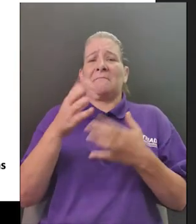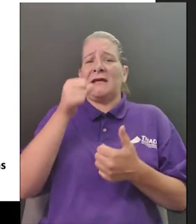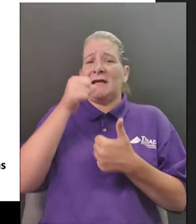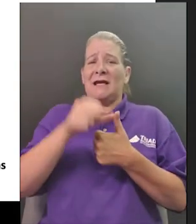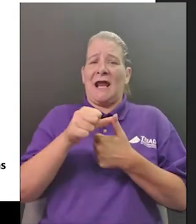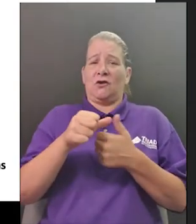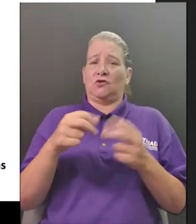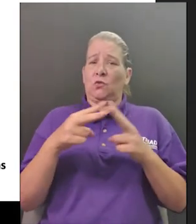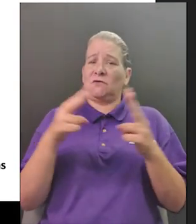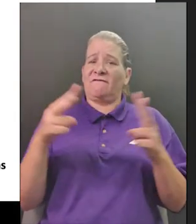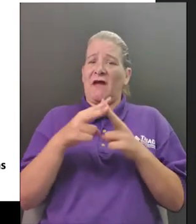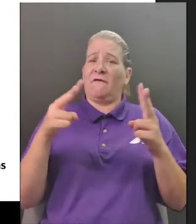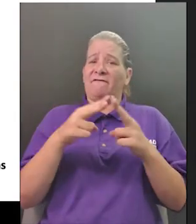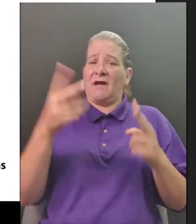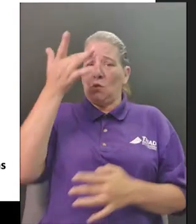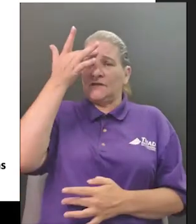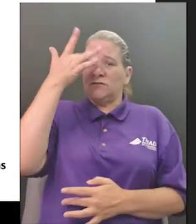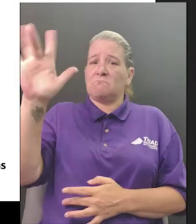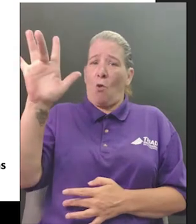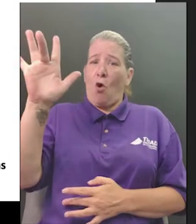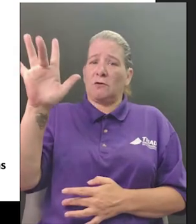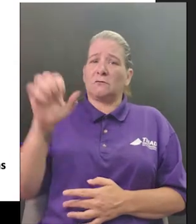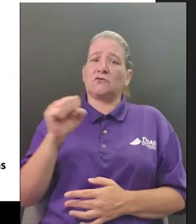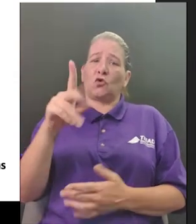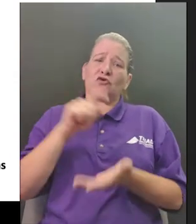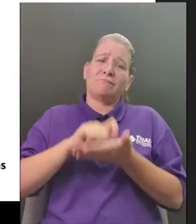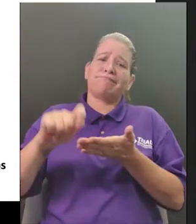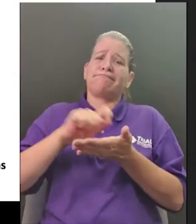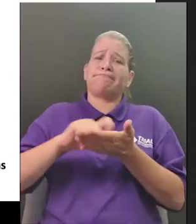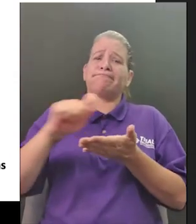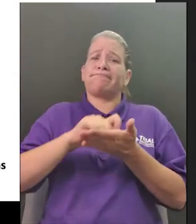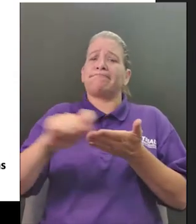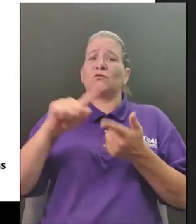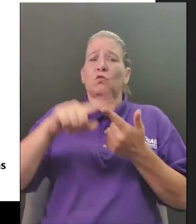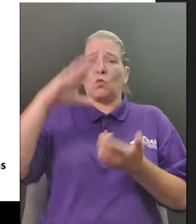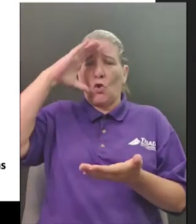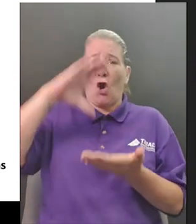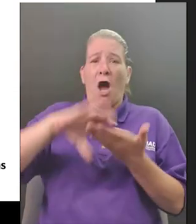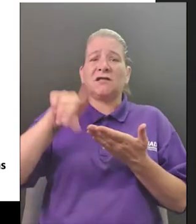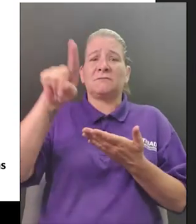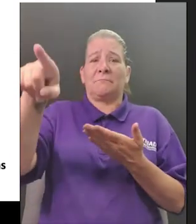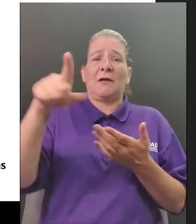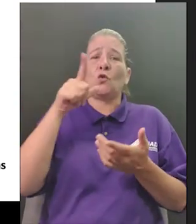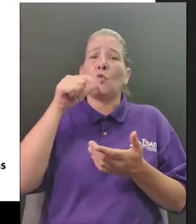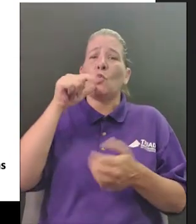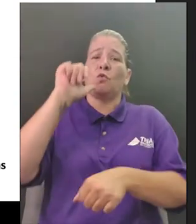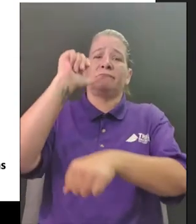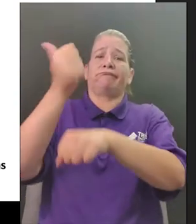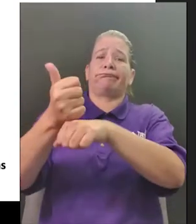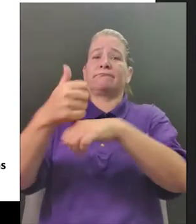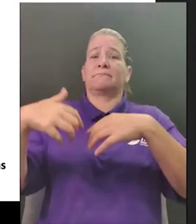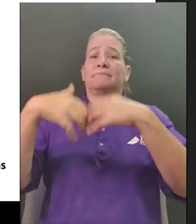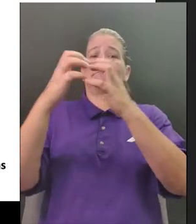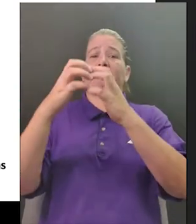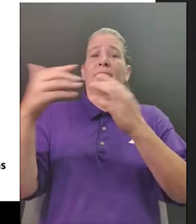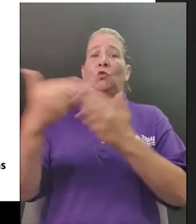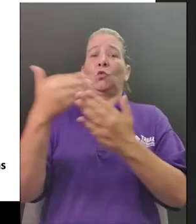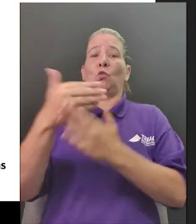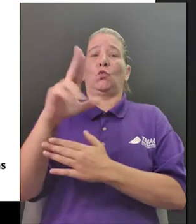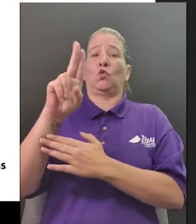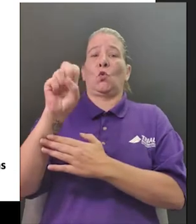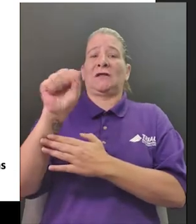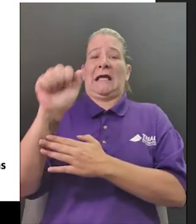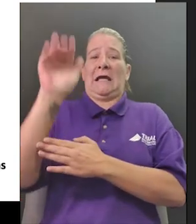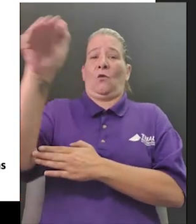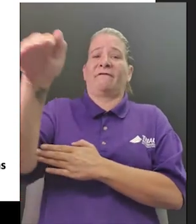very loving husband he liked to write a lot of letters to abigail and share what he was thinking and he was